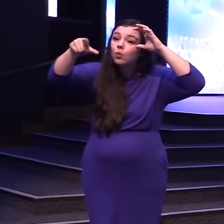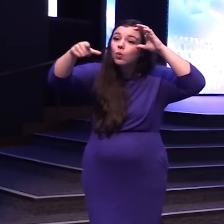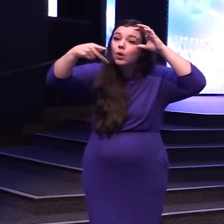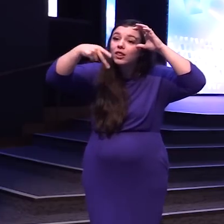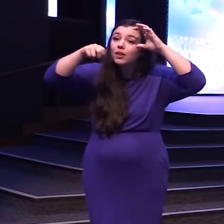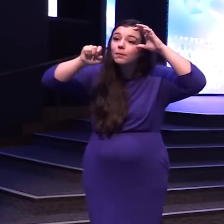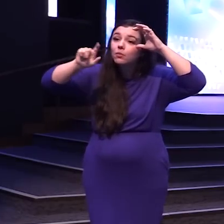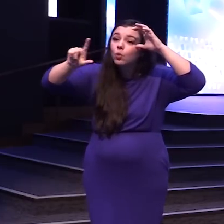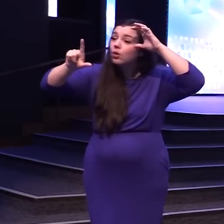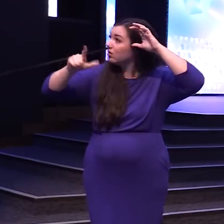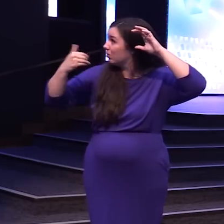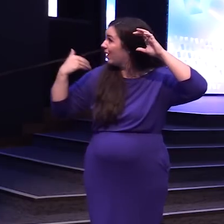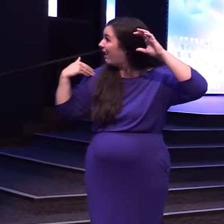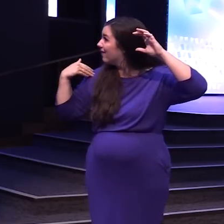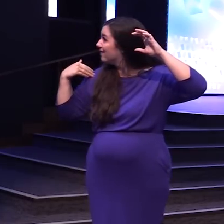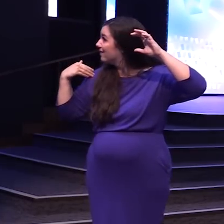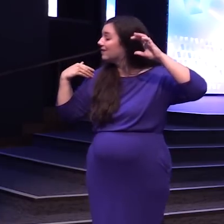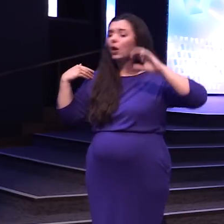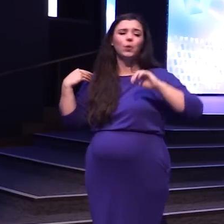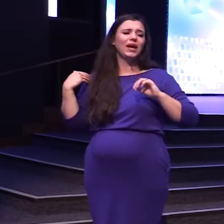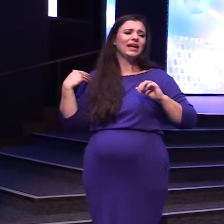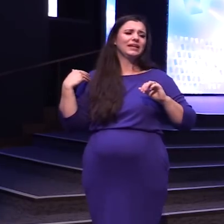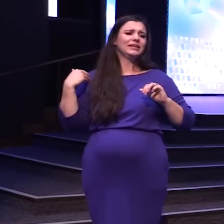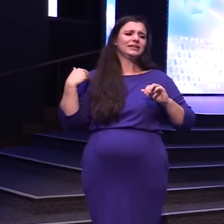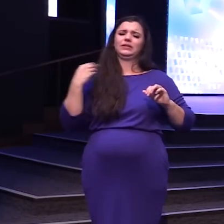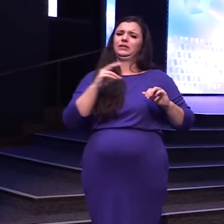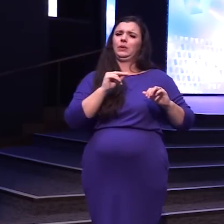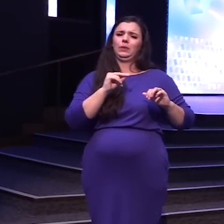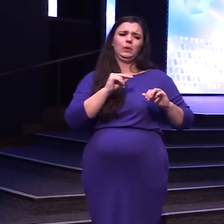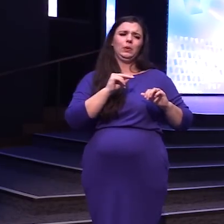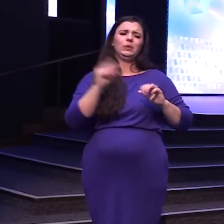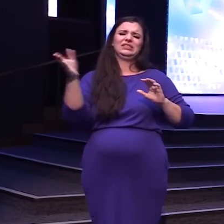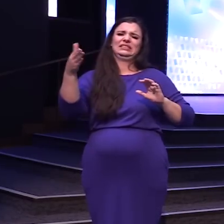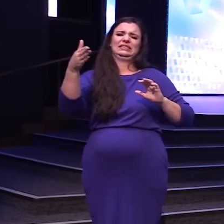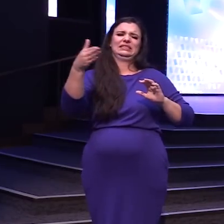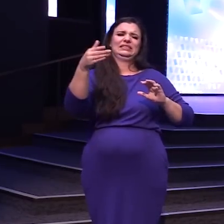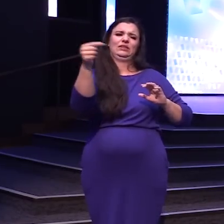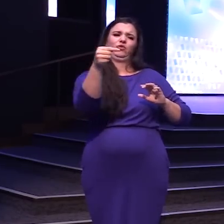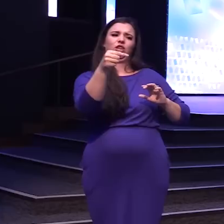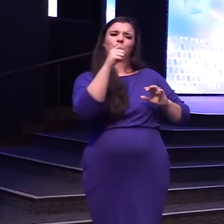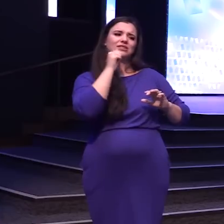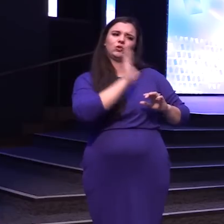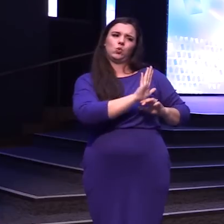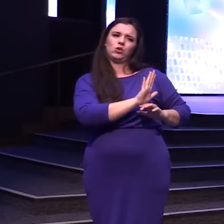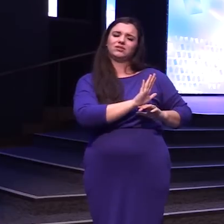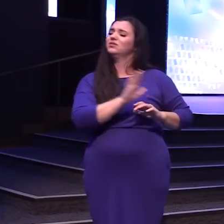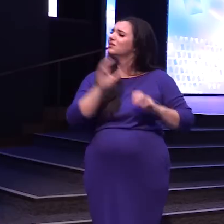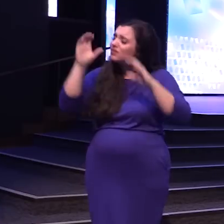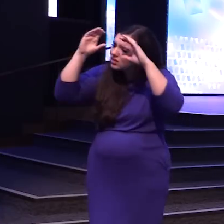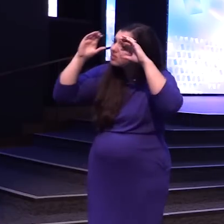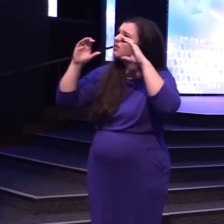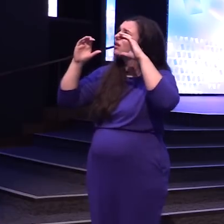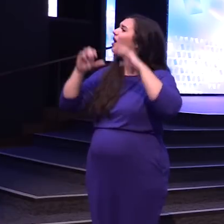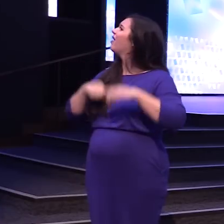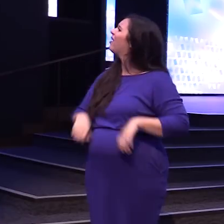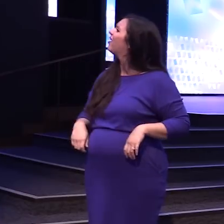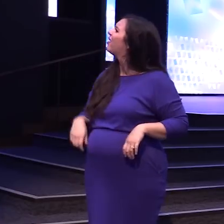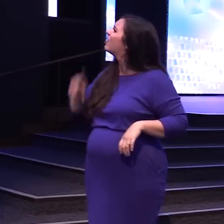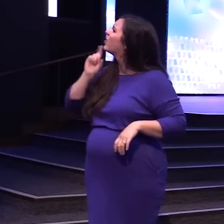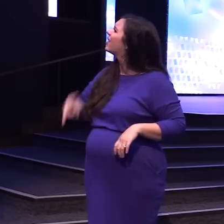pool Lord they have a pool He's like yeah That's not No no no Come back over here Not your land He's like They